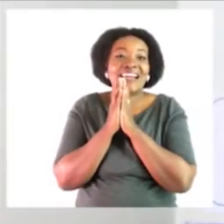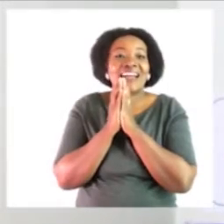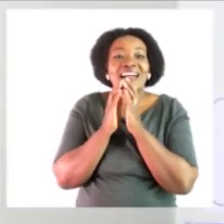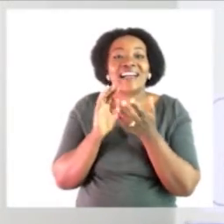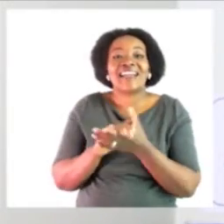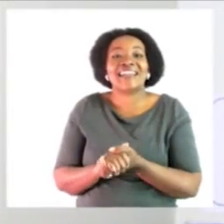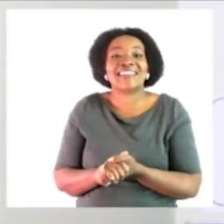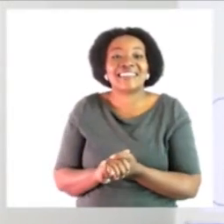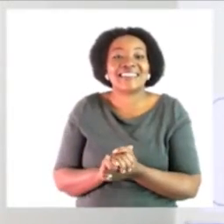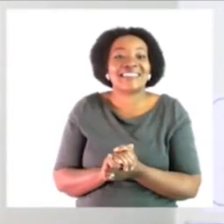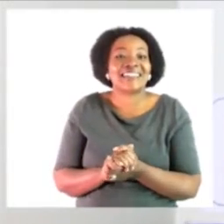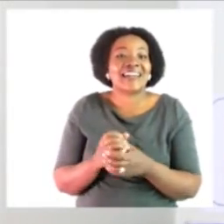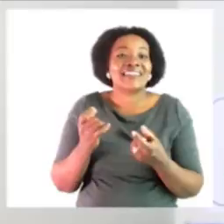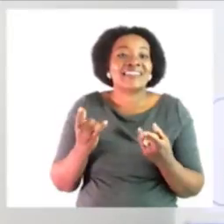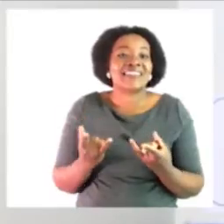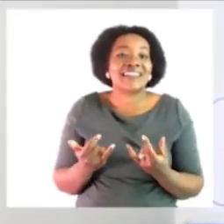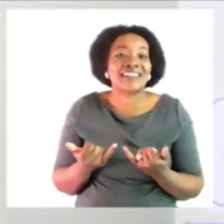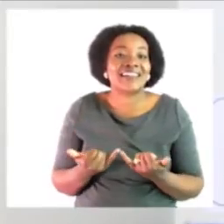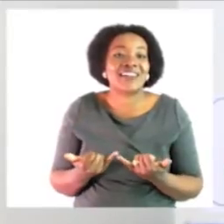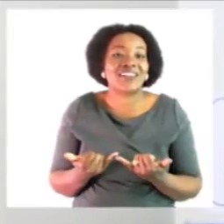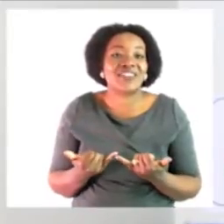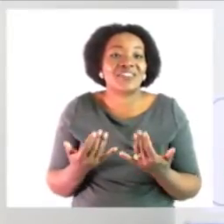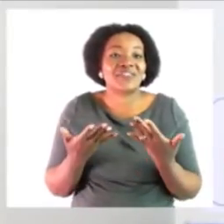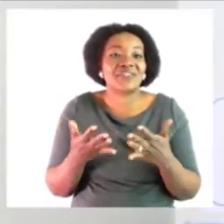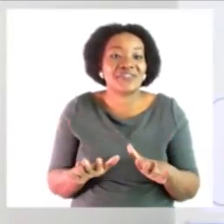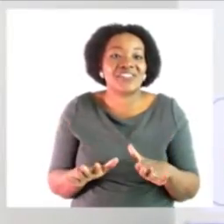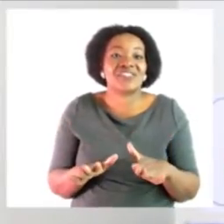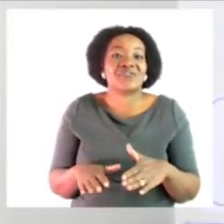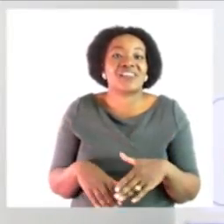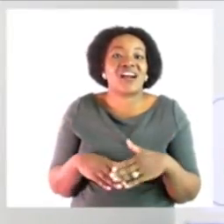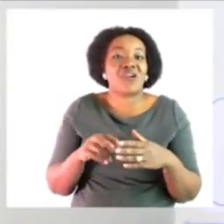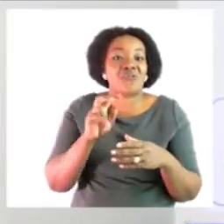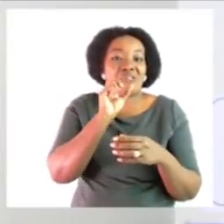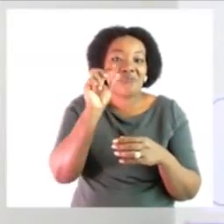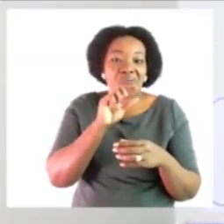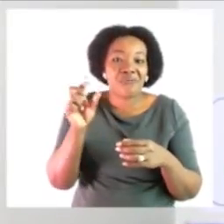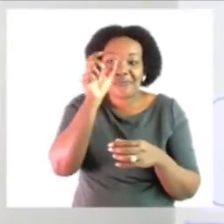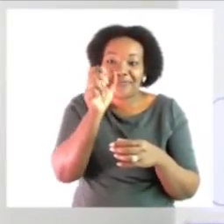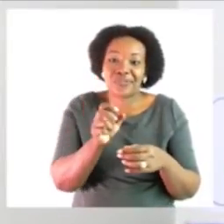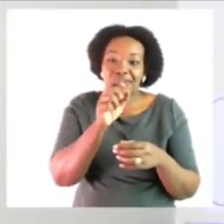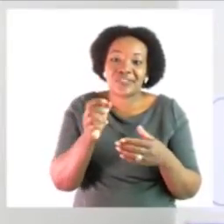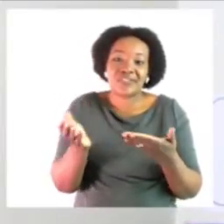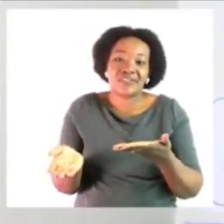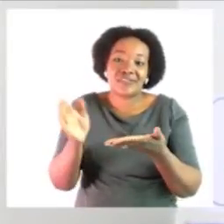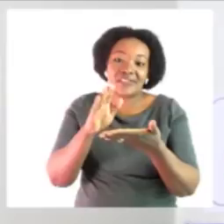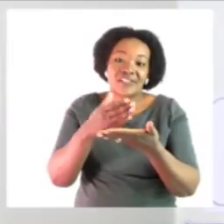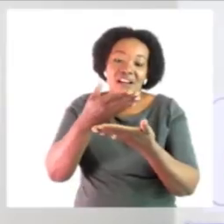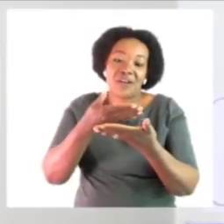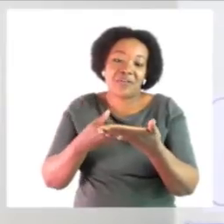all right now that we have completed our parcel inside words i would like for us to turn to page